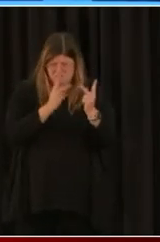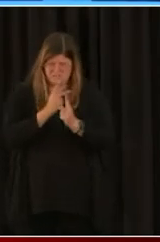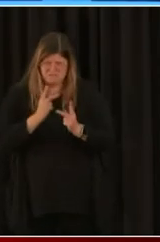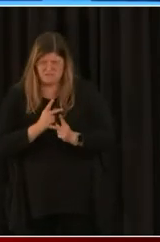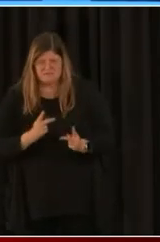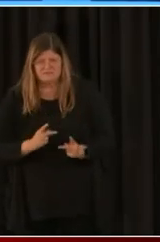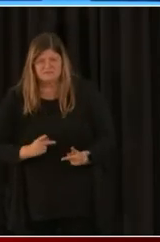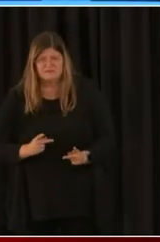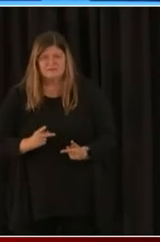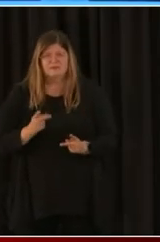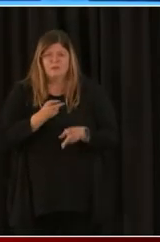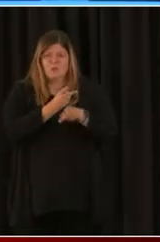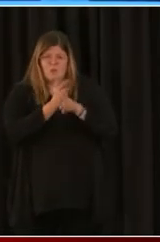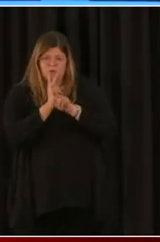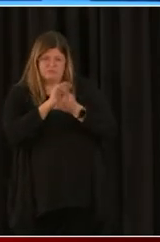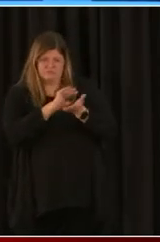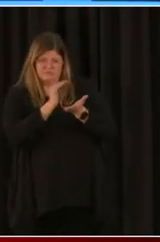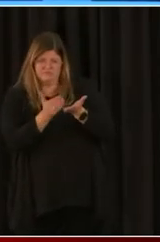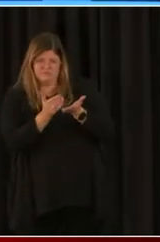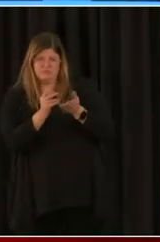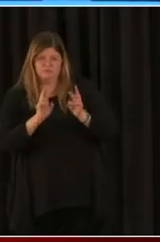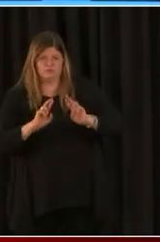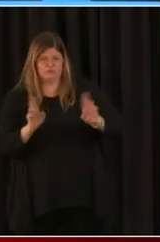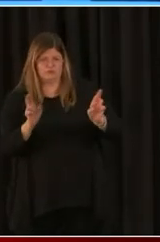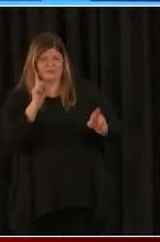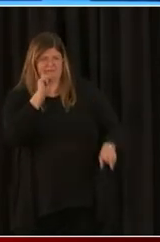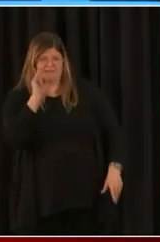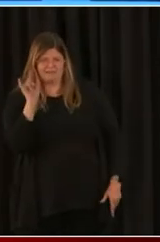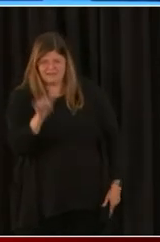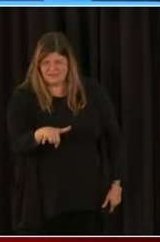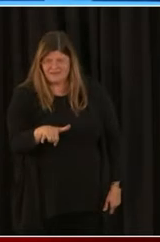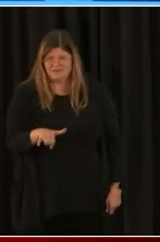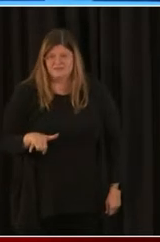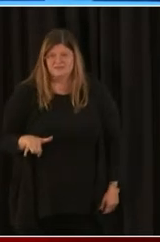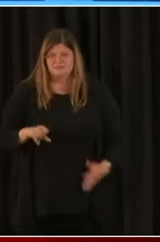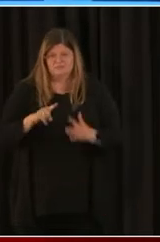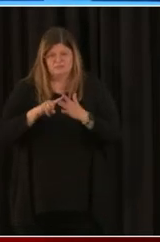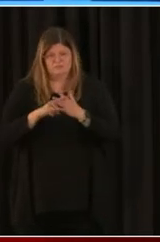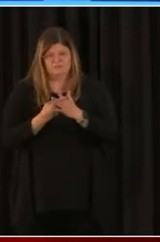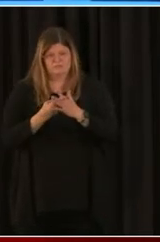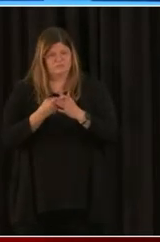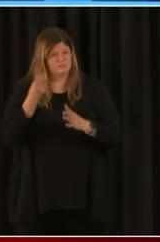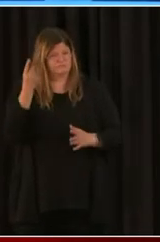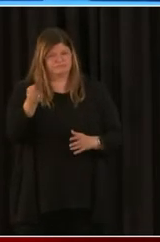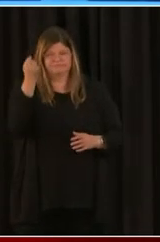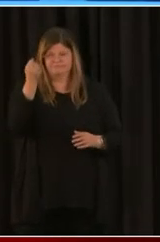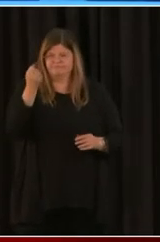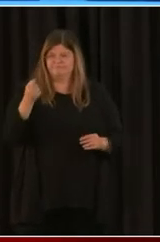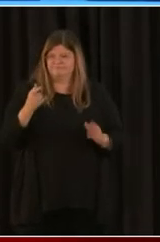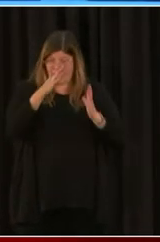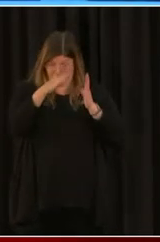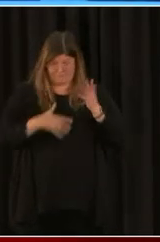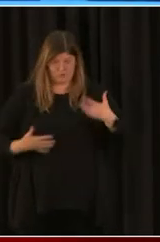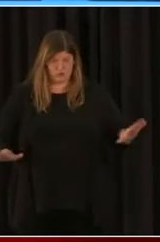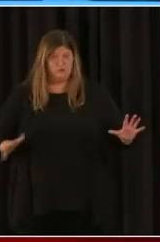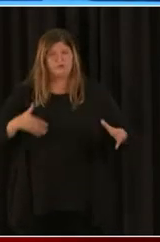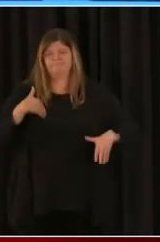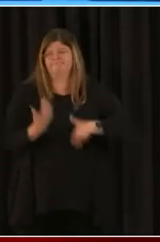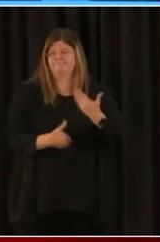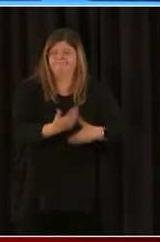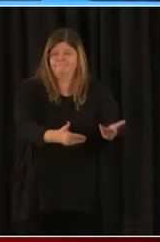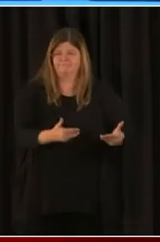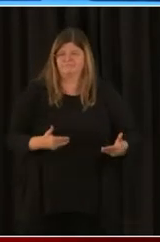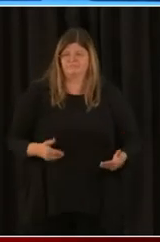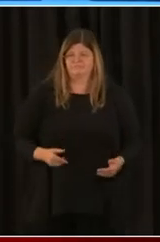amount. So just to prepare for that, I would start with that right away so that you're in line for those funds as soon as they are